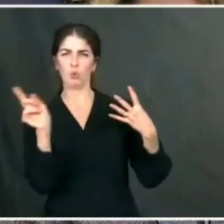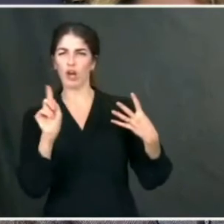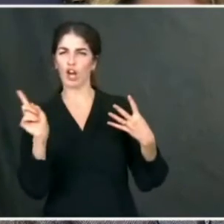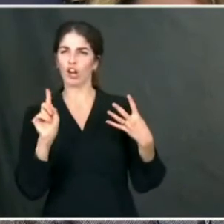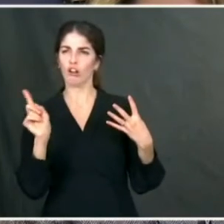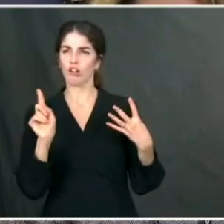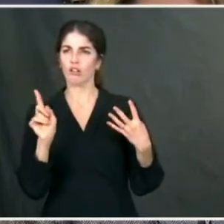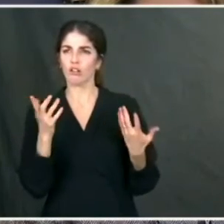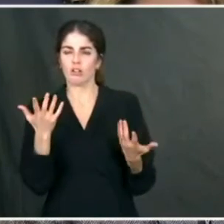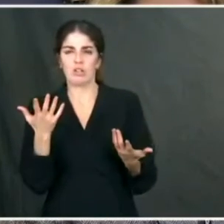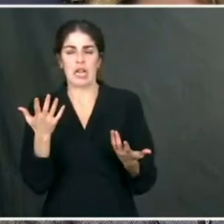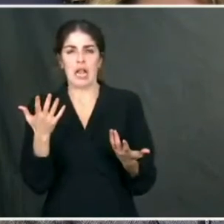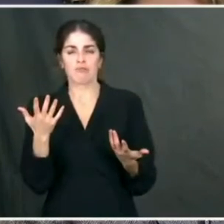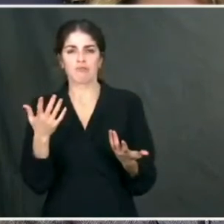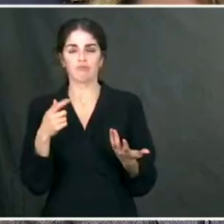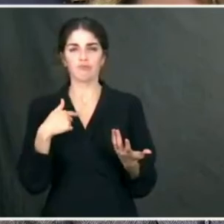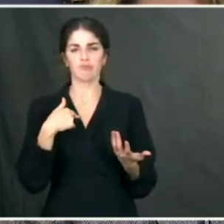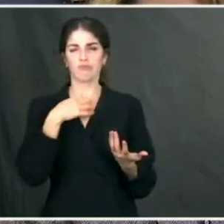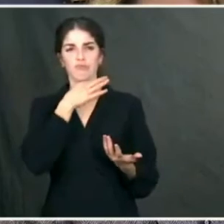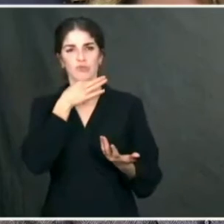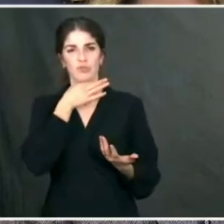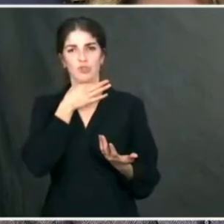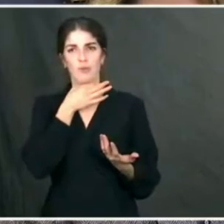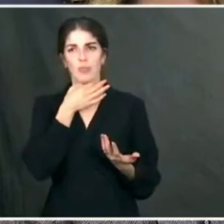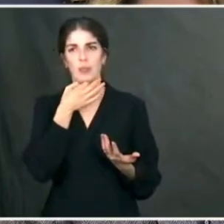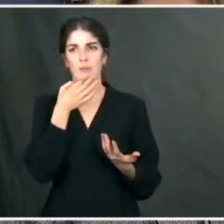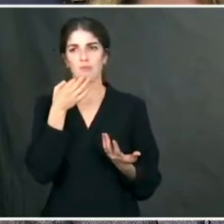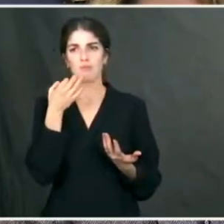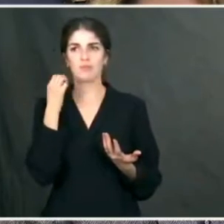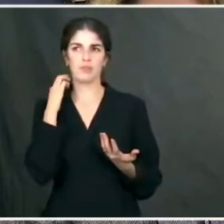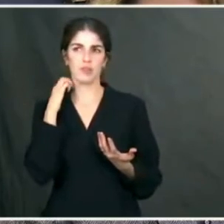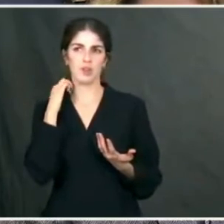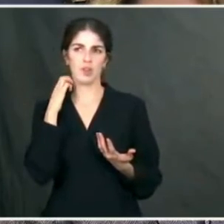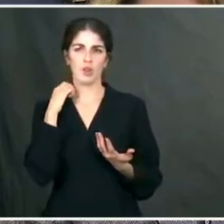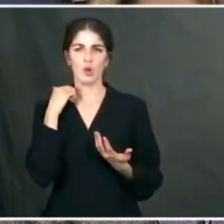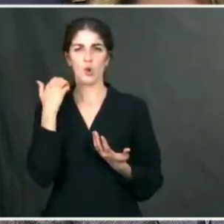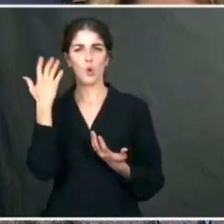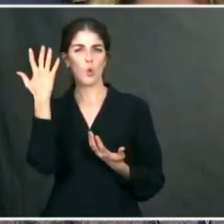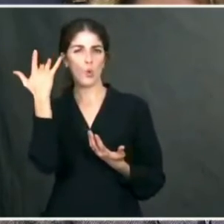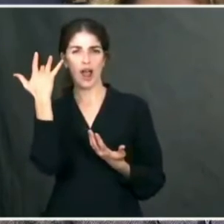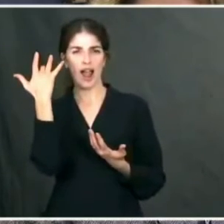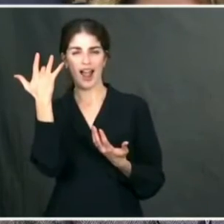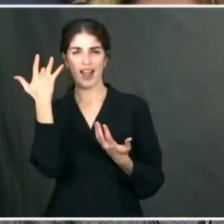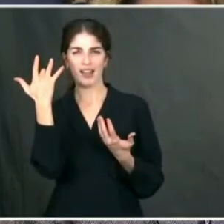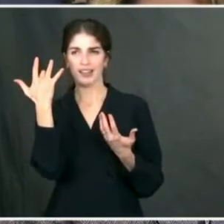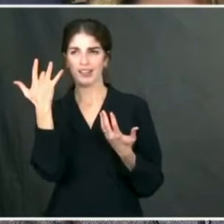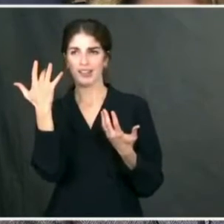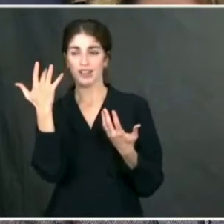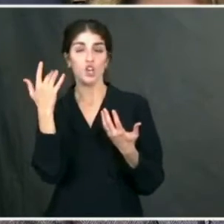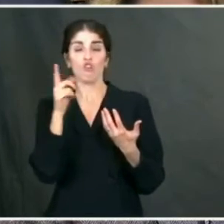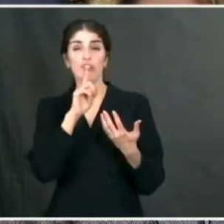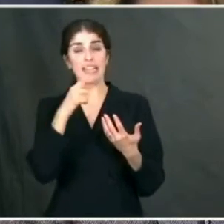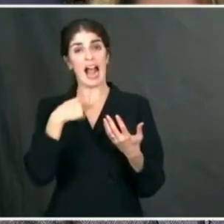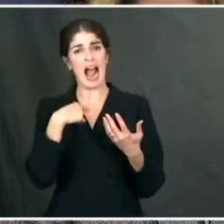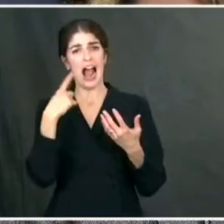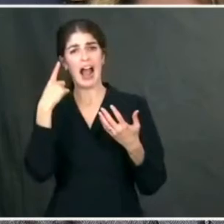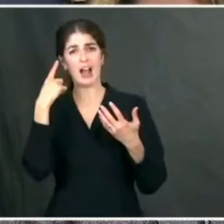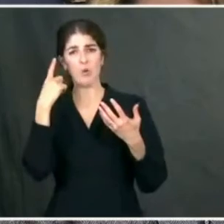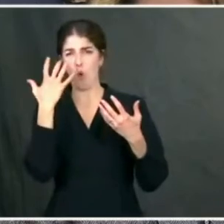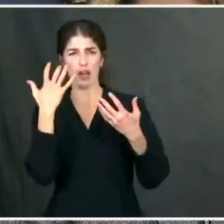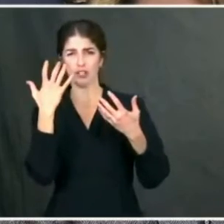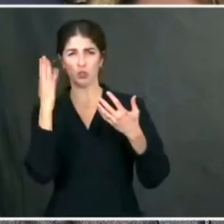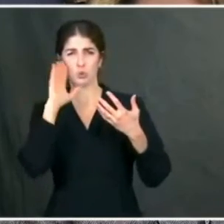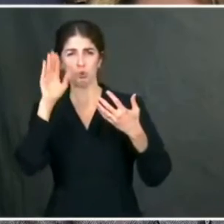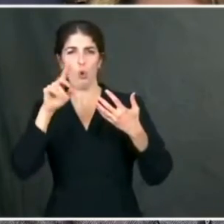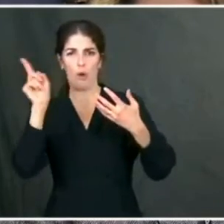is it I was going to ask you, why is it going to be, you know, why is it such a priority after the COVID bill? But you didn't even list it. So I wanted to kind of clarify